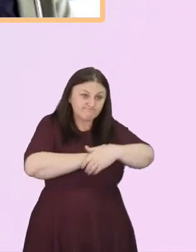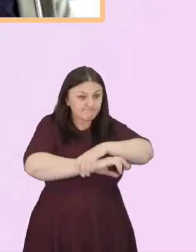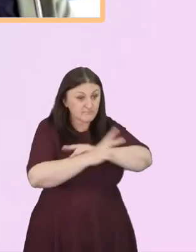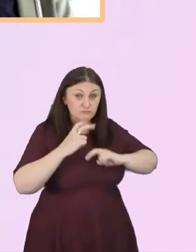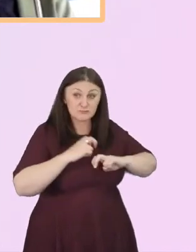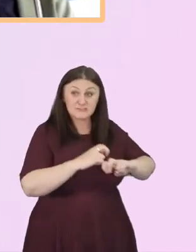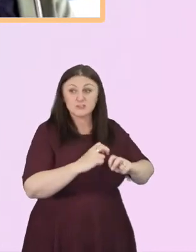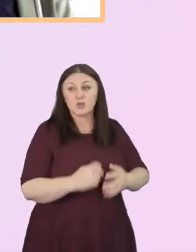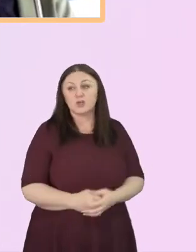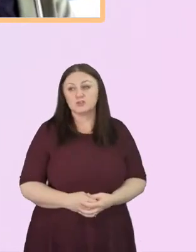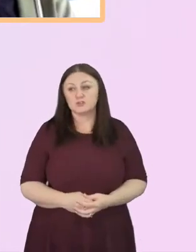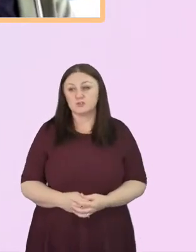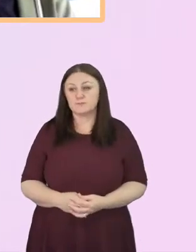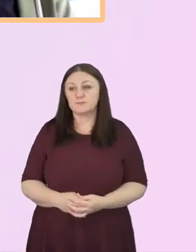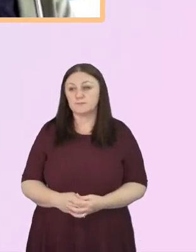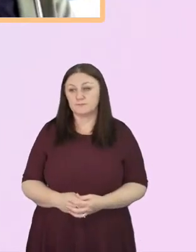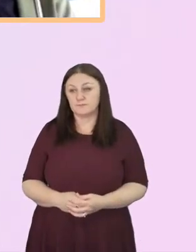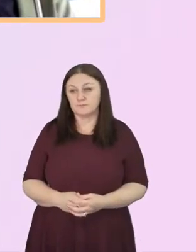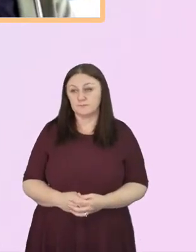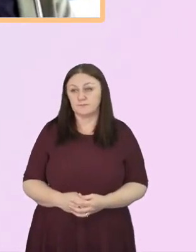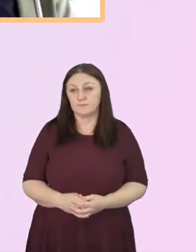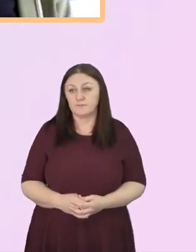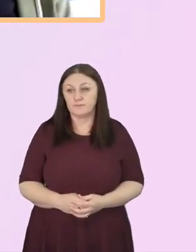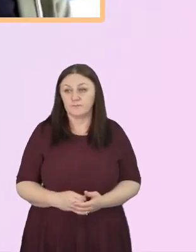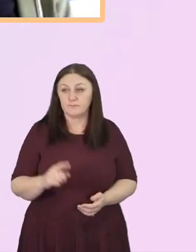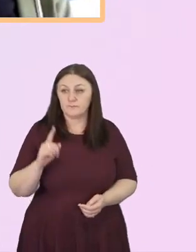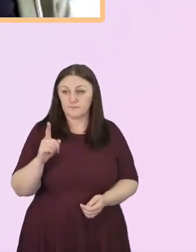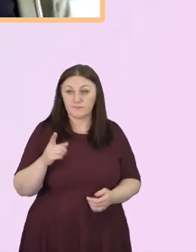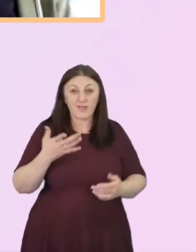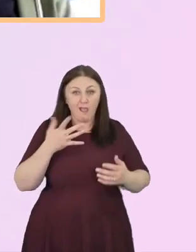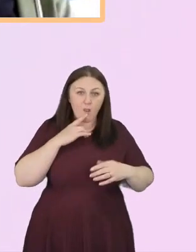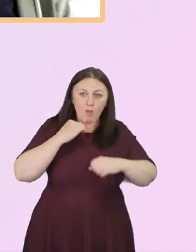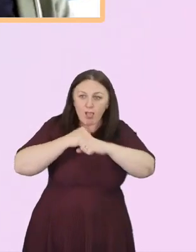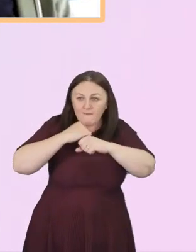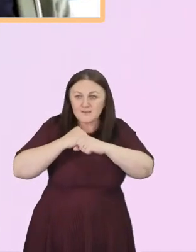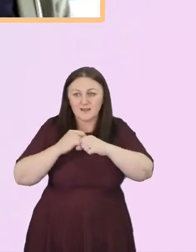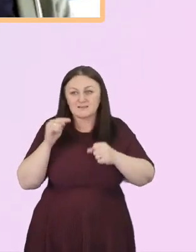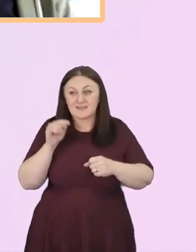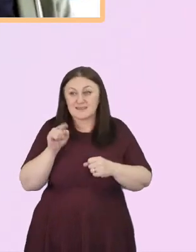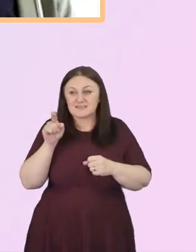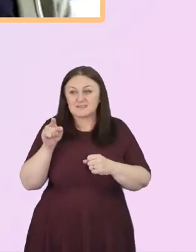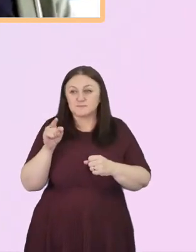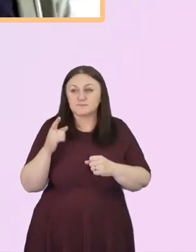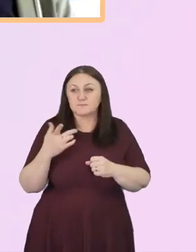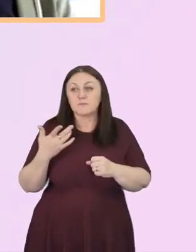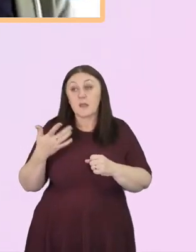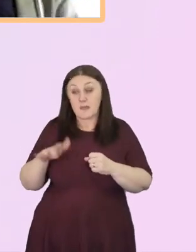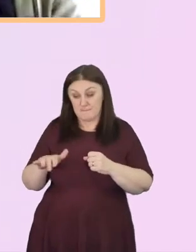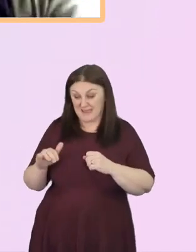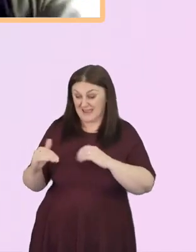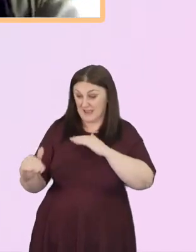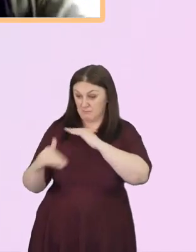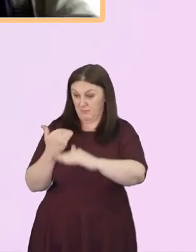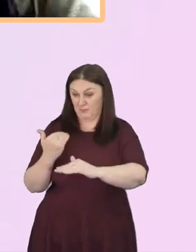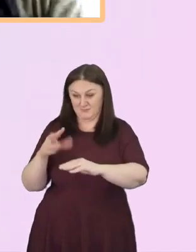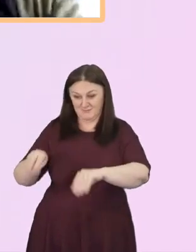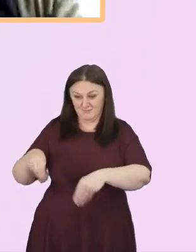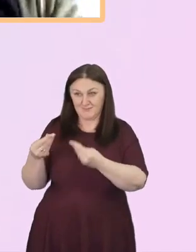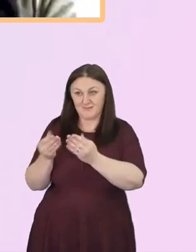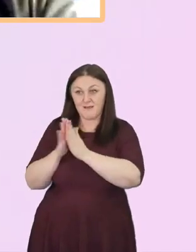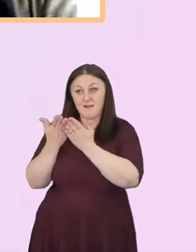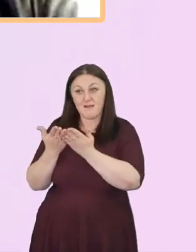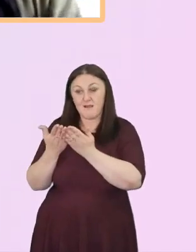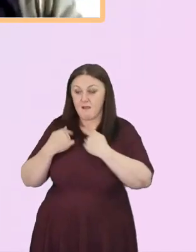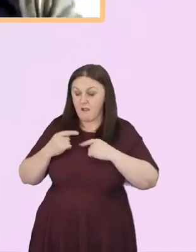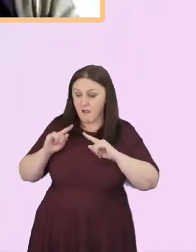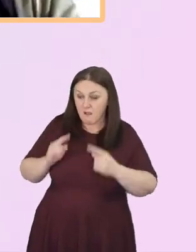Might I suggest just – I'm just going to plug this. I got this in the BU mailing this week, which is I Can't Breathe,